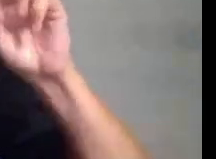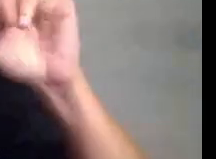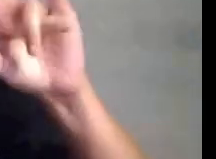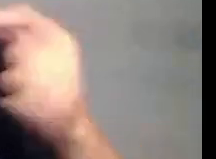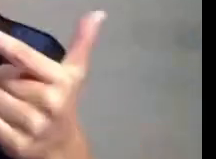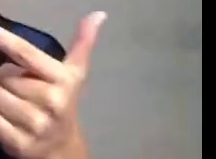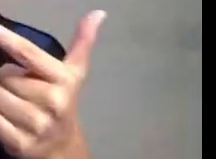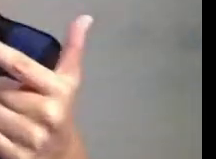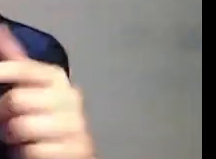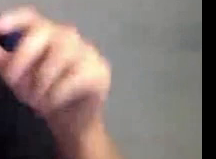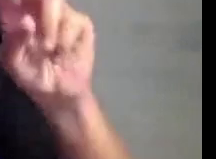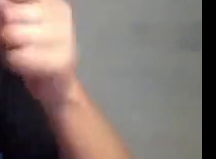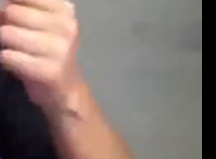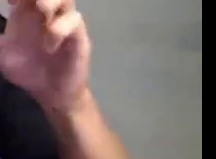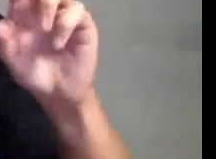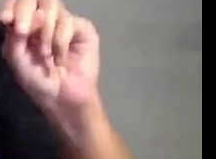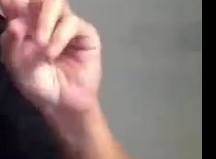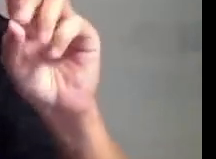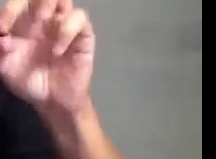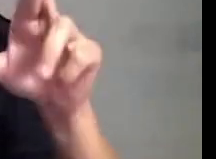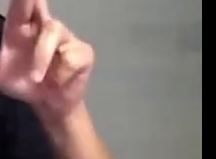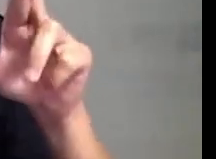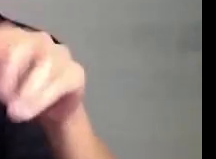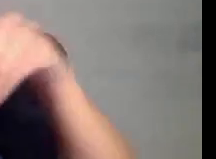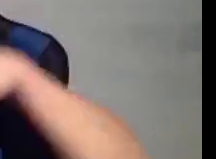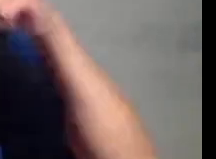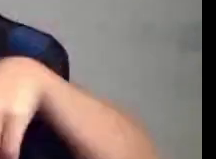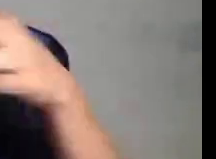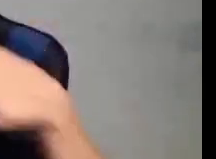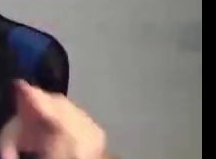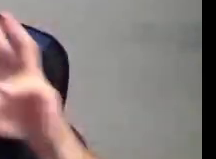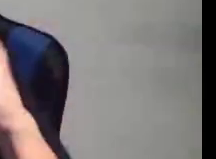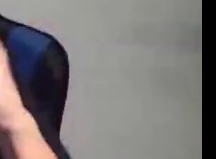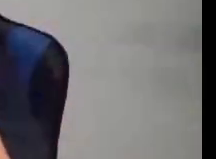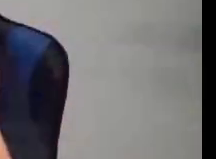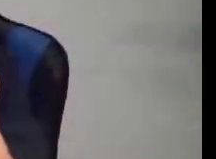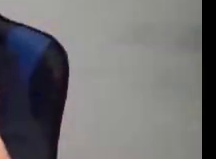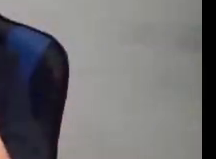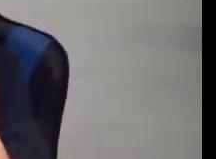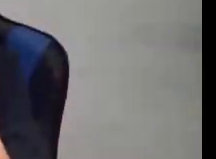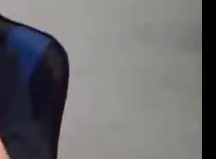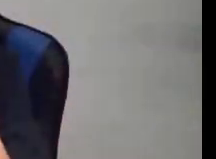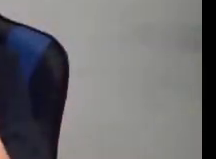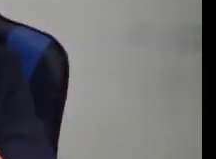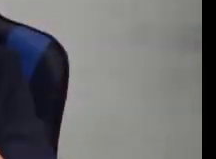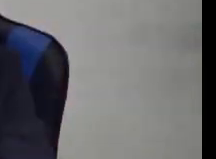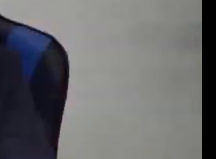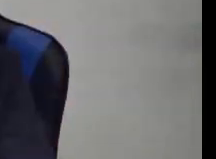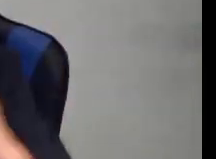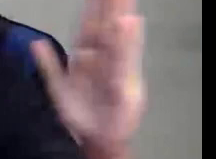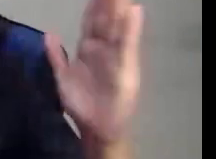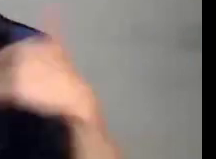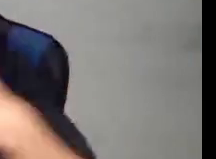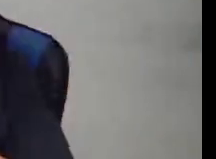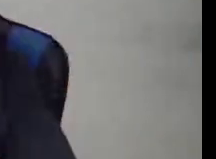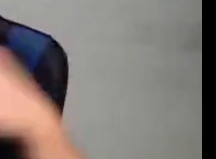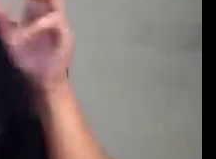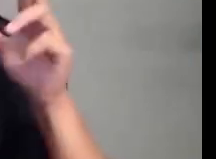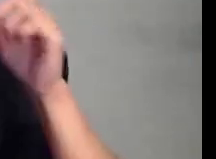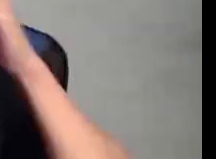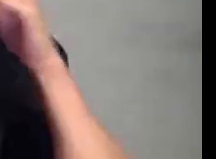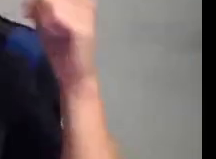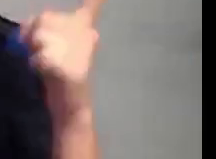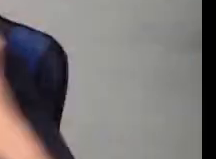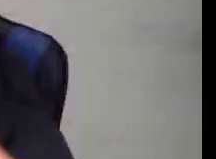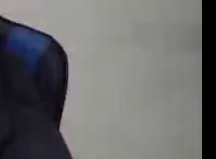In this short workshop series, we hope to bring awareness to the aspects of gender identity